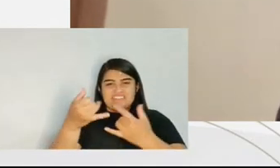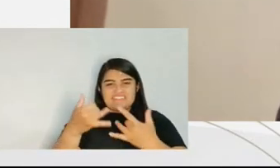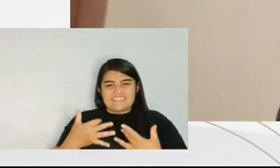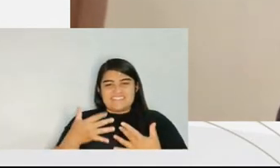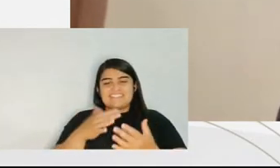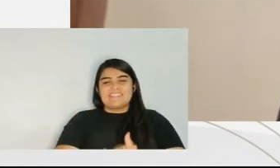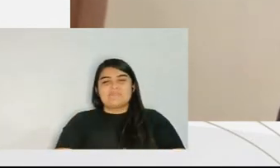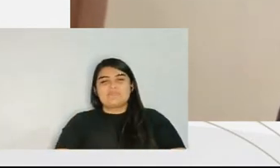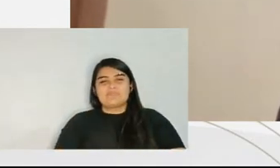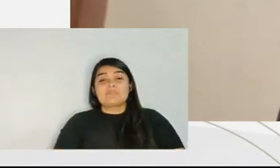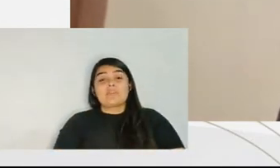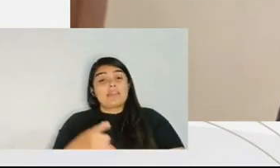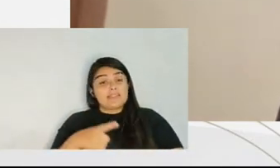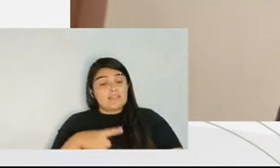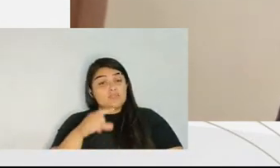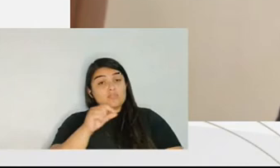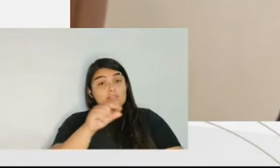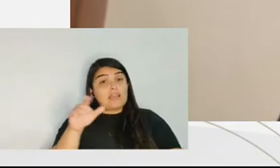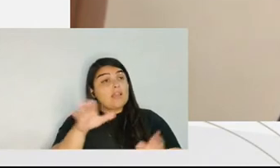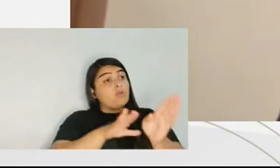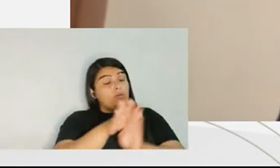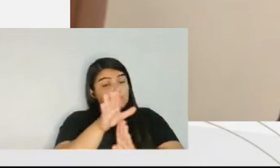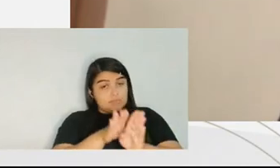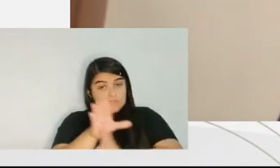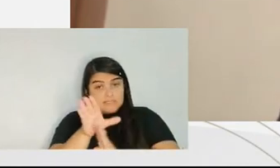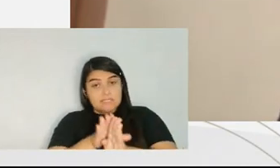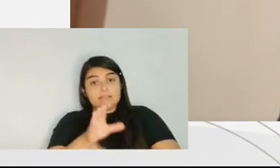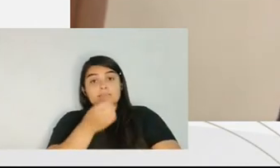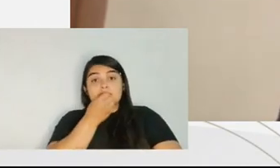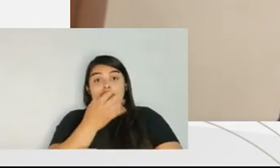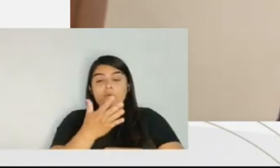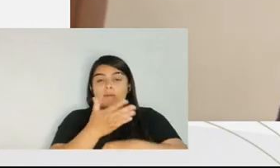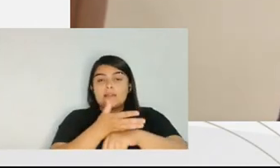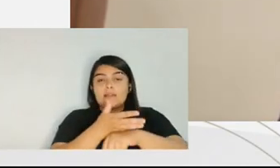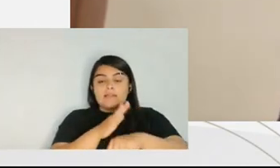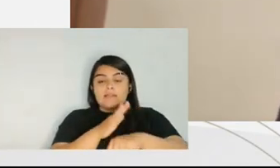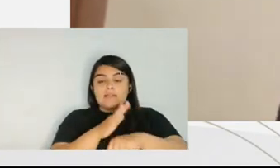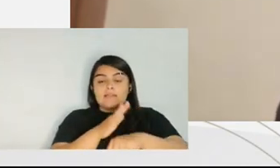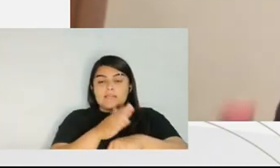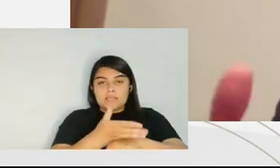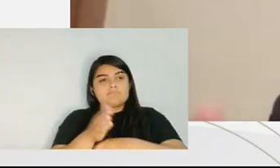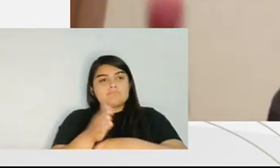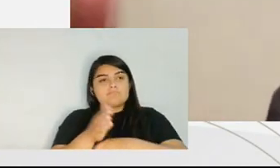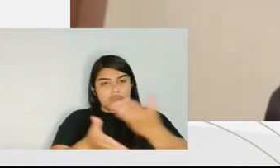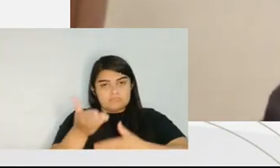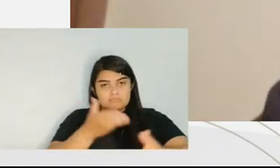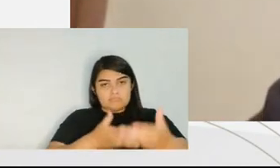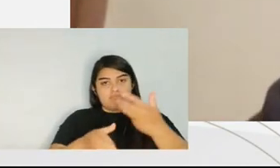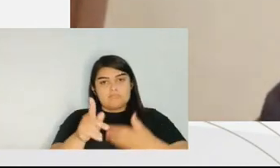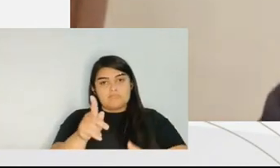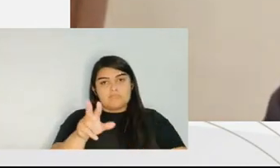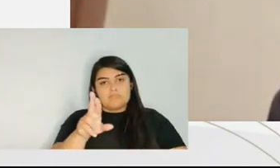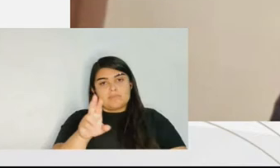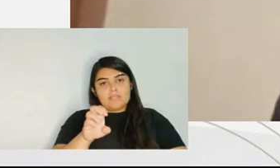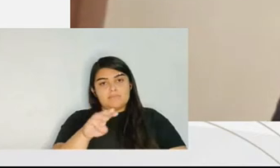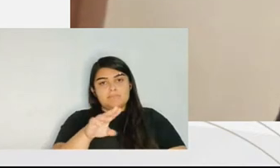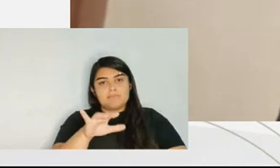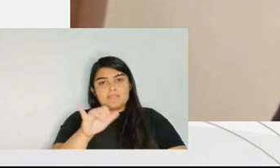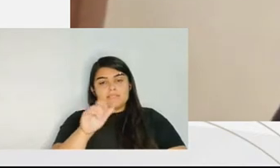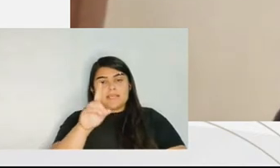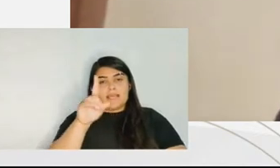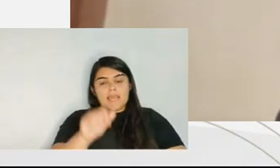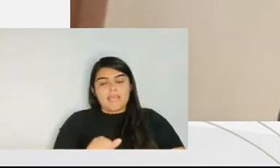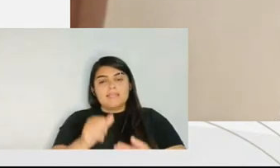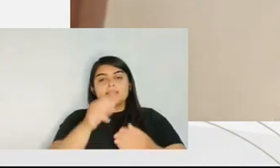if I'm wrong. But the general prosecutor's office has had guidelines on how to deal